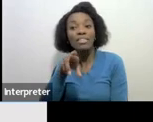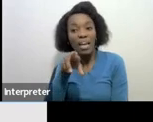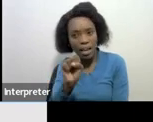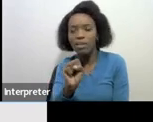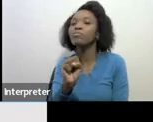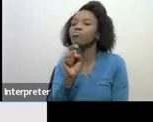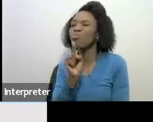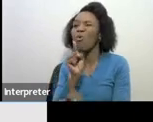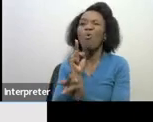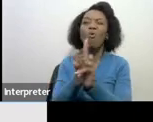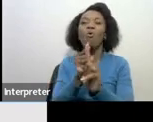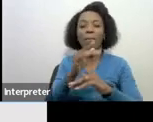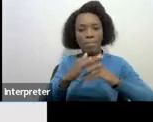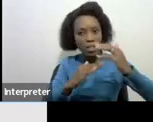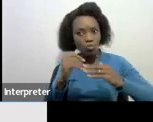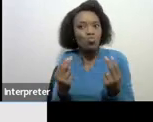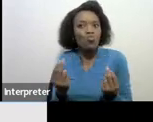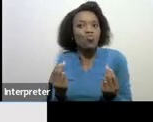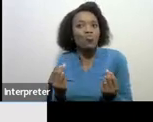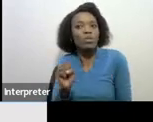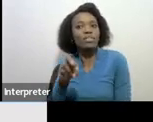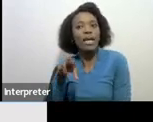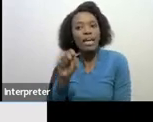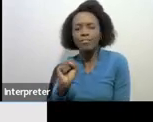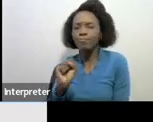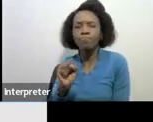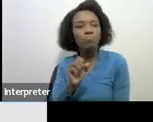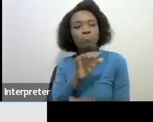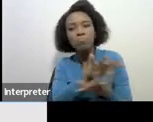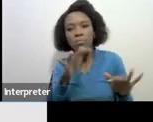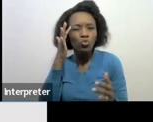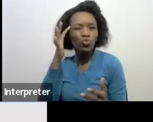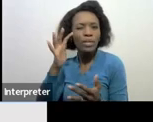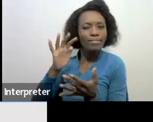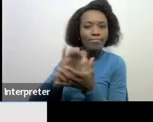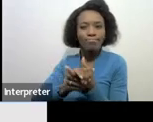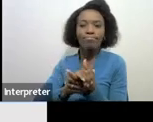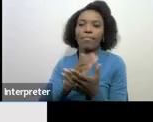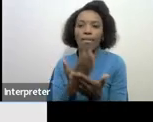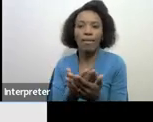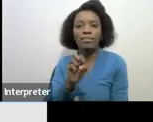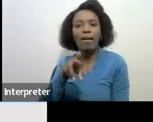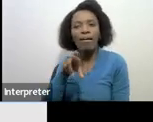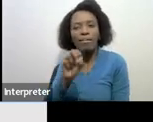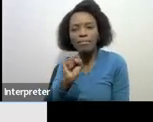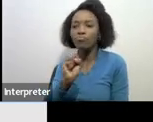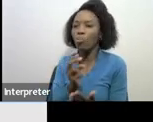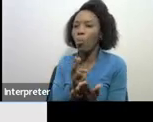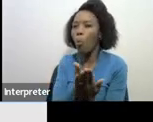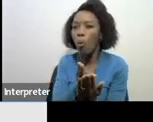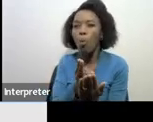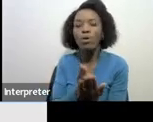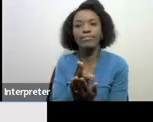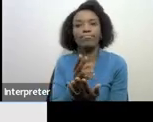SARS with unquestionable integrity SARS that is trusted and admired by